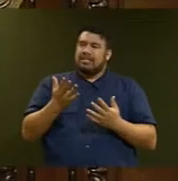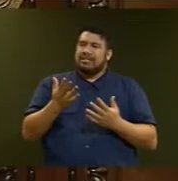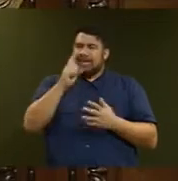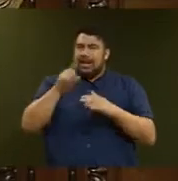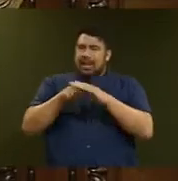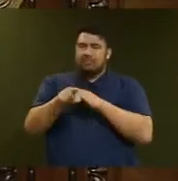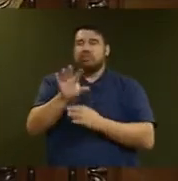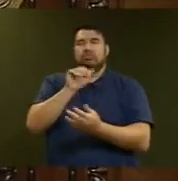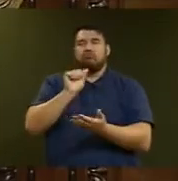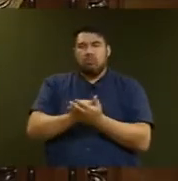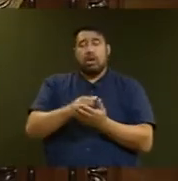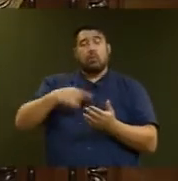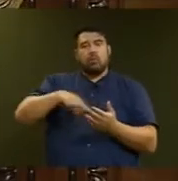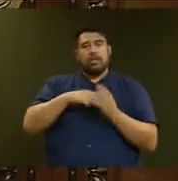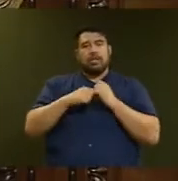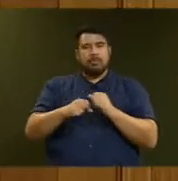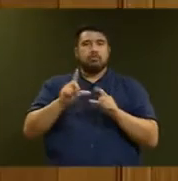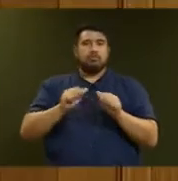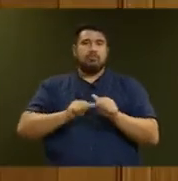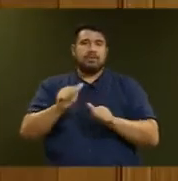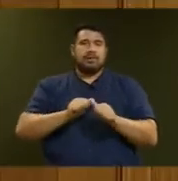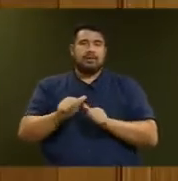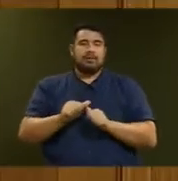Question number 9, Jonathan Young. Thank you Mr Speaker. My question is to…